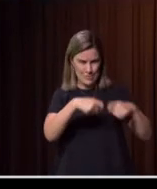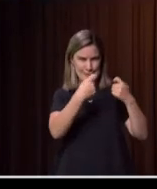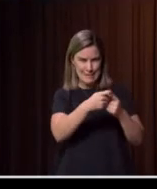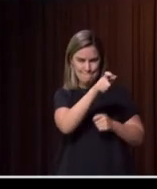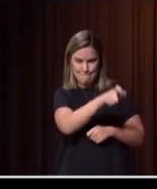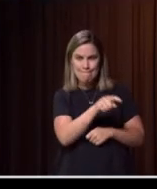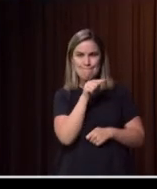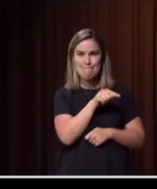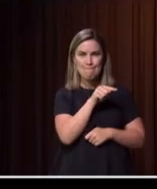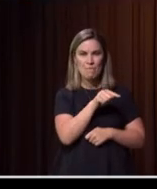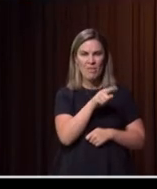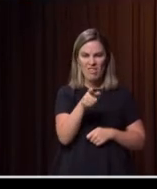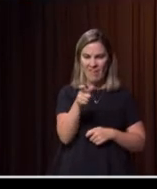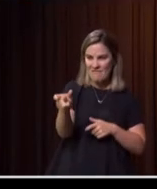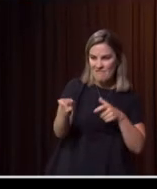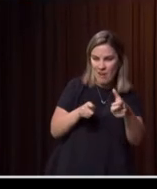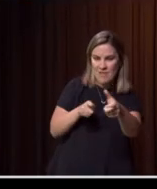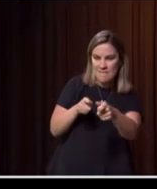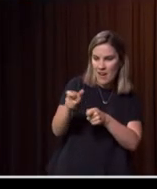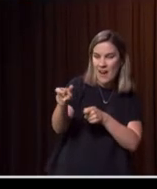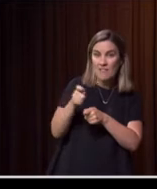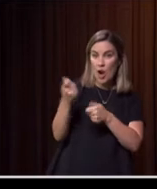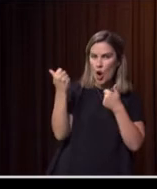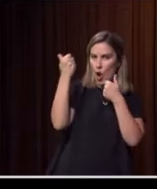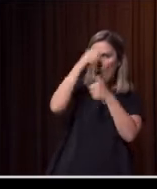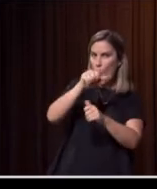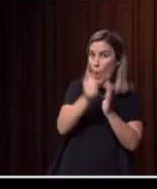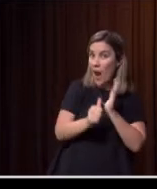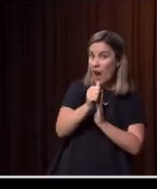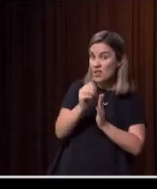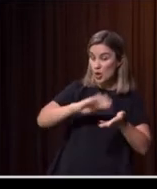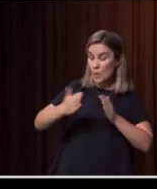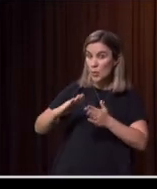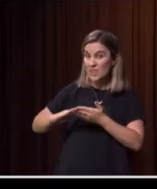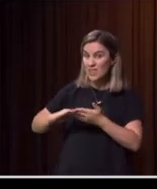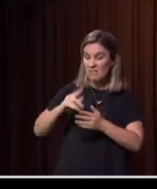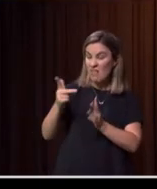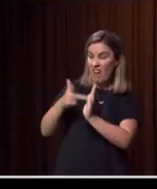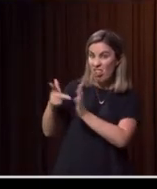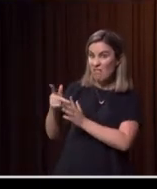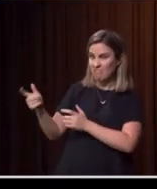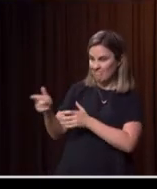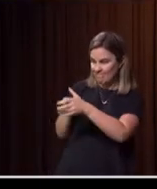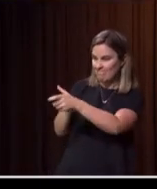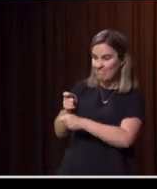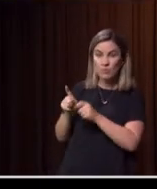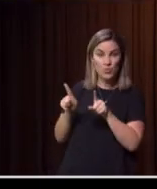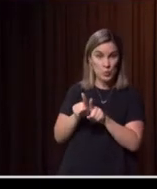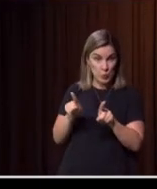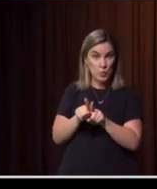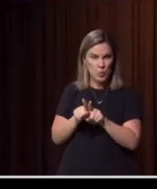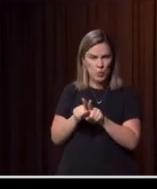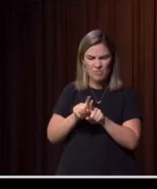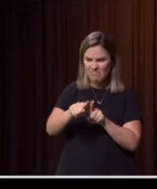invited known artists in the local community but non-artists in the community to pull their creativity